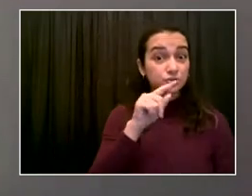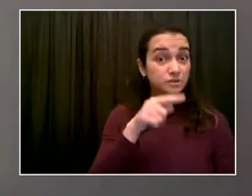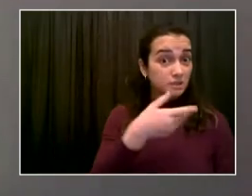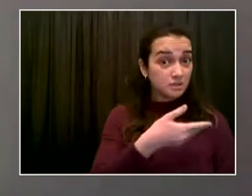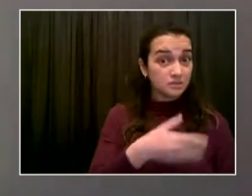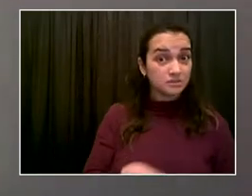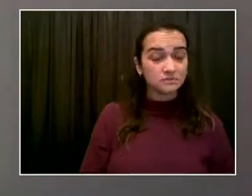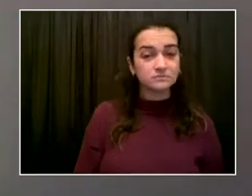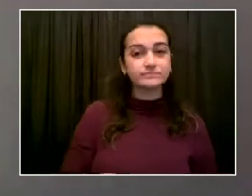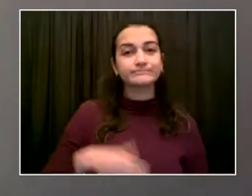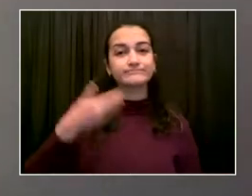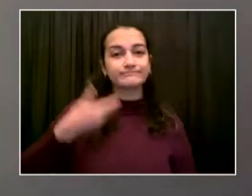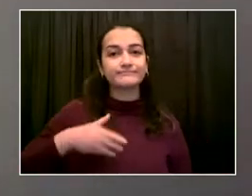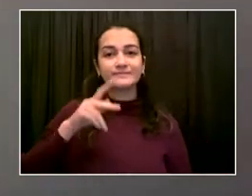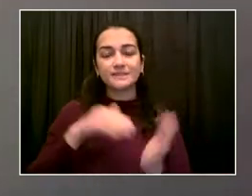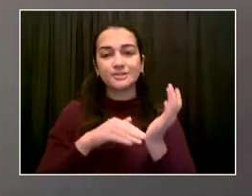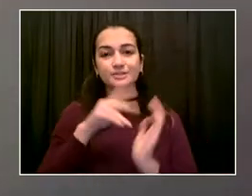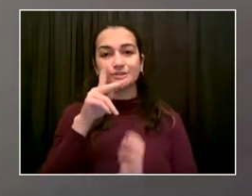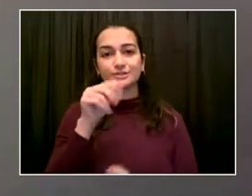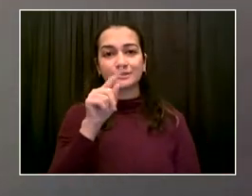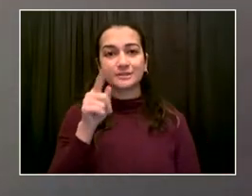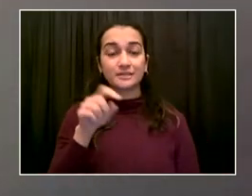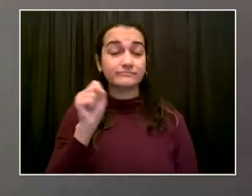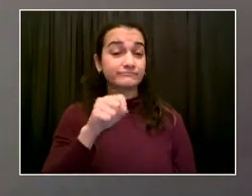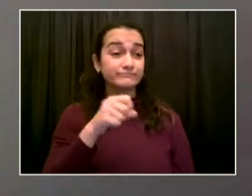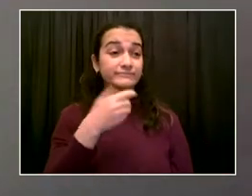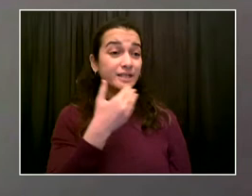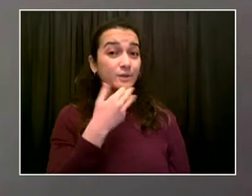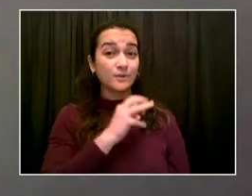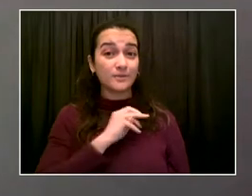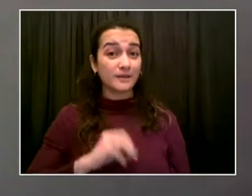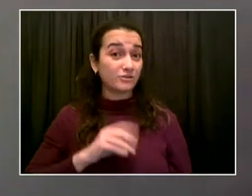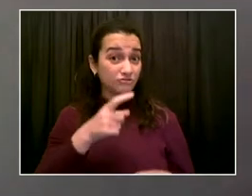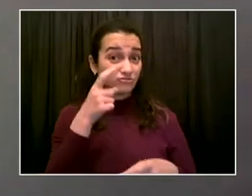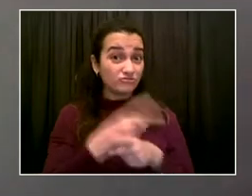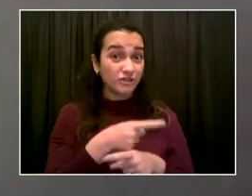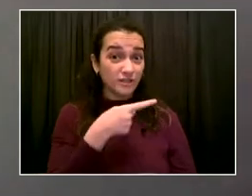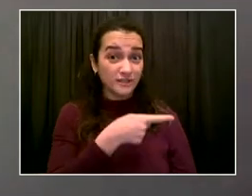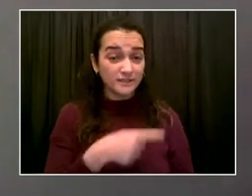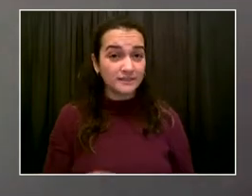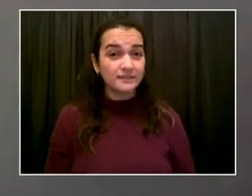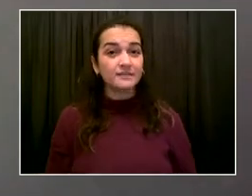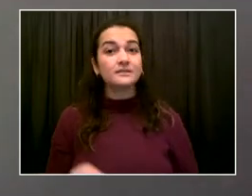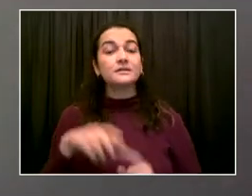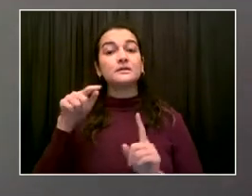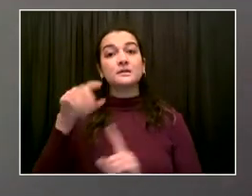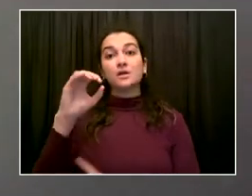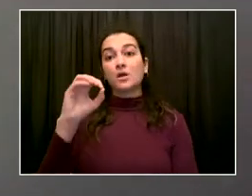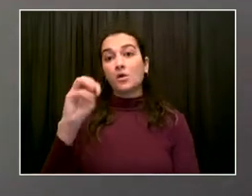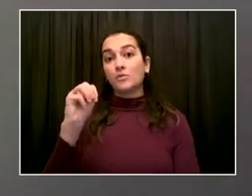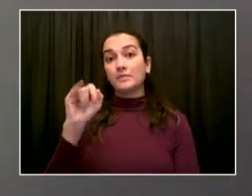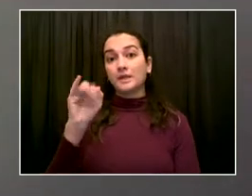sick or need to be in the hospital, that COVID is going to be with us for the rest of our lives.